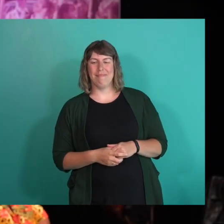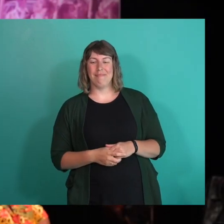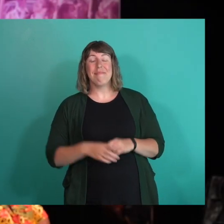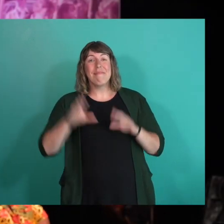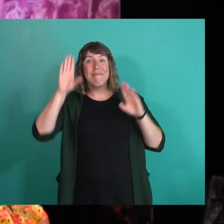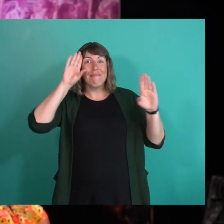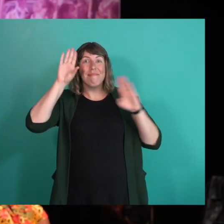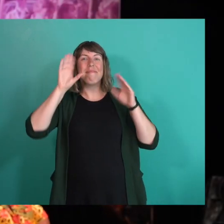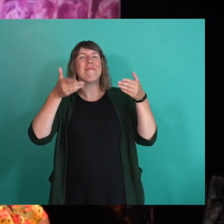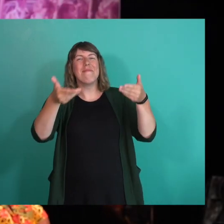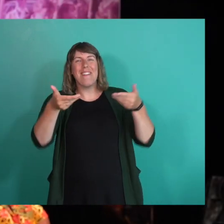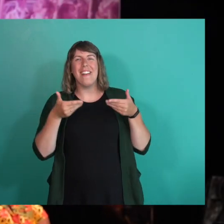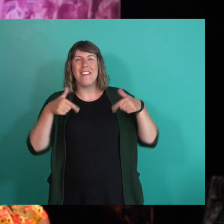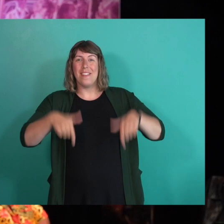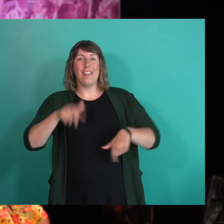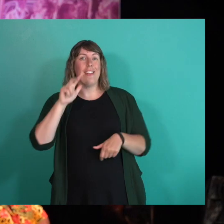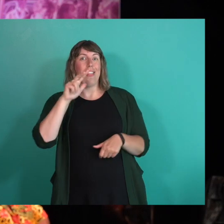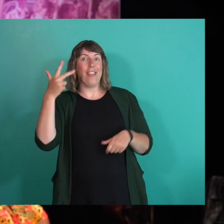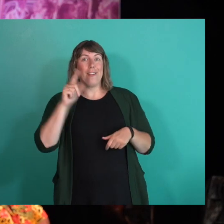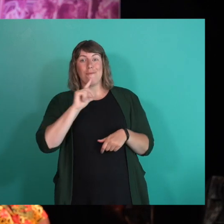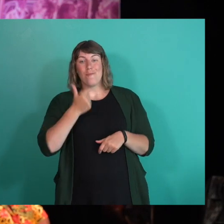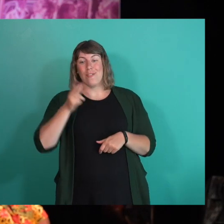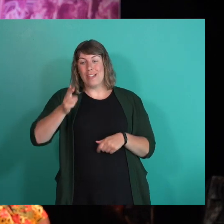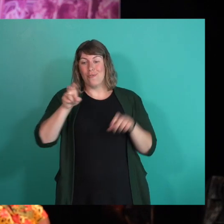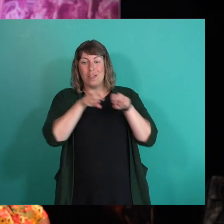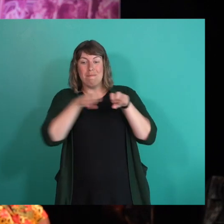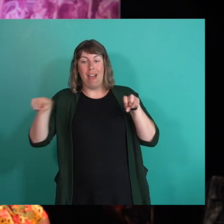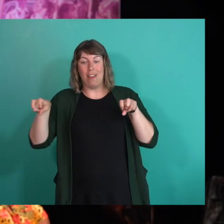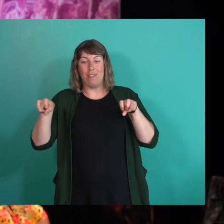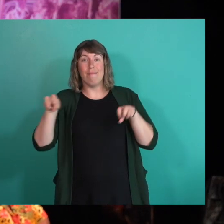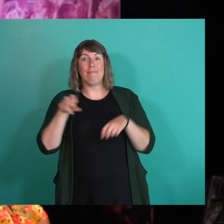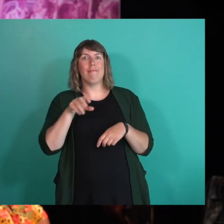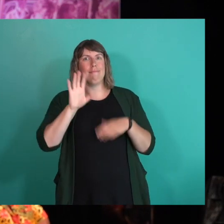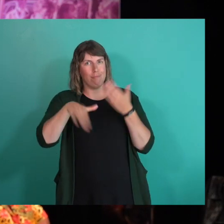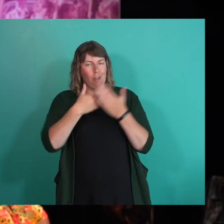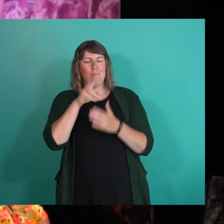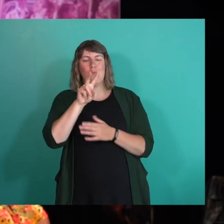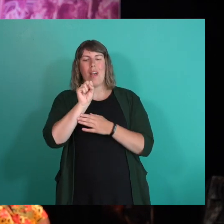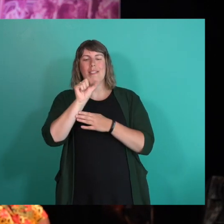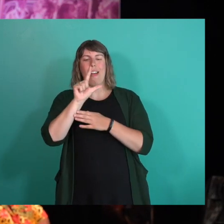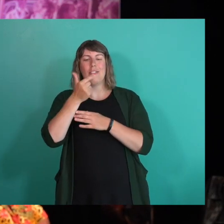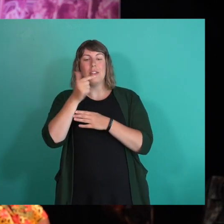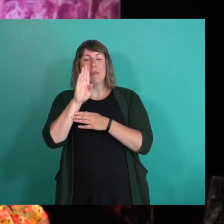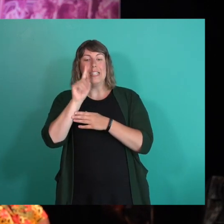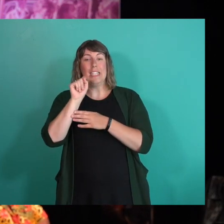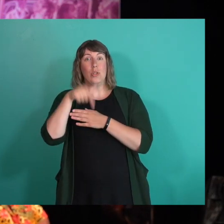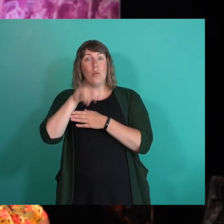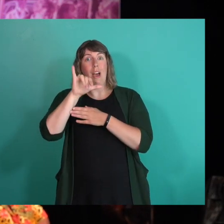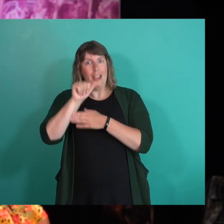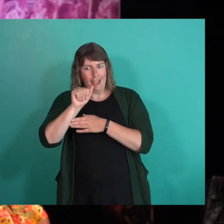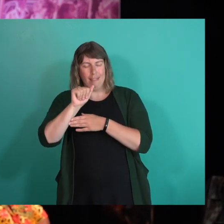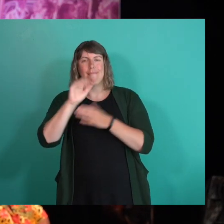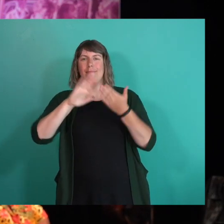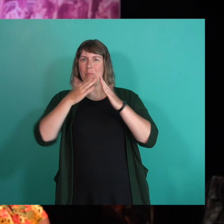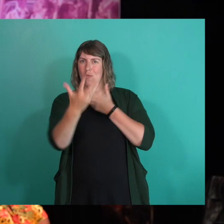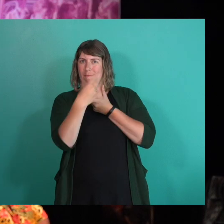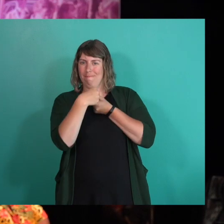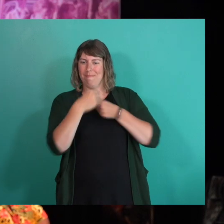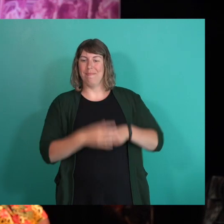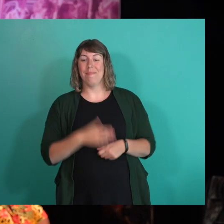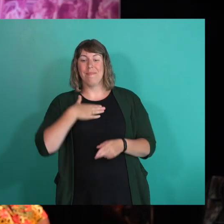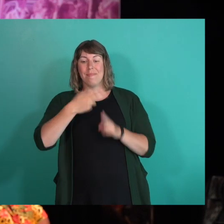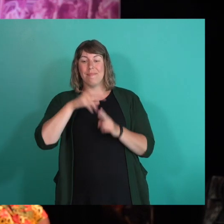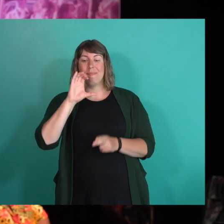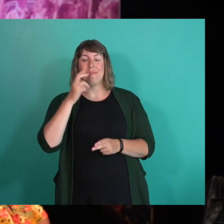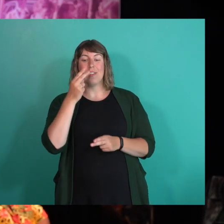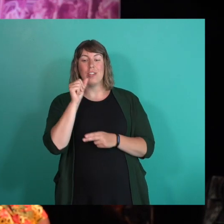Hello, and welcome to the third Queer History panel with 2SLGBTQ+, members of our community. My